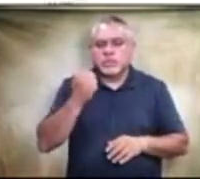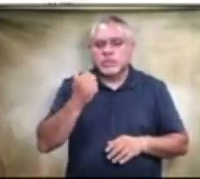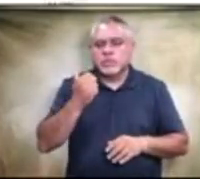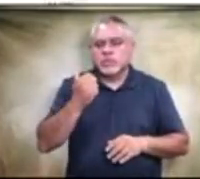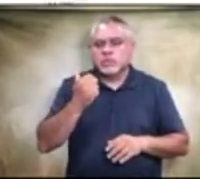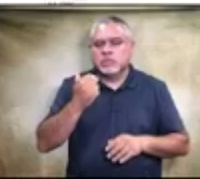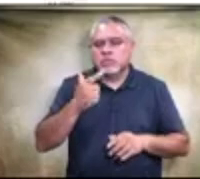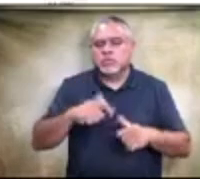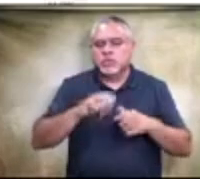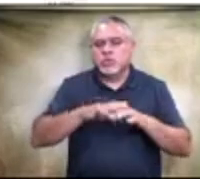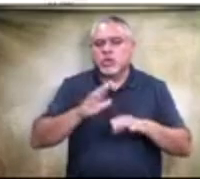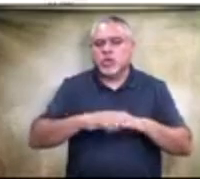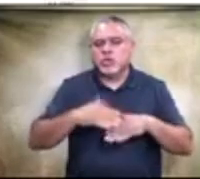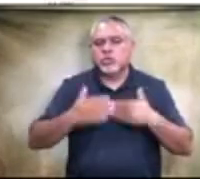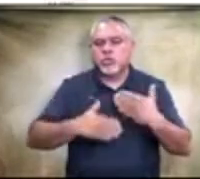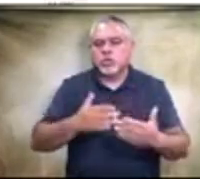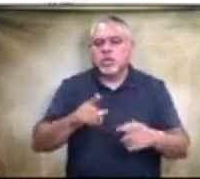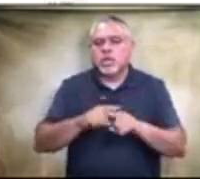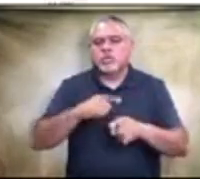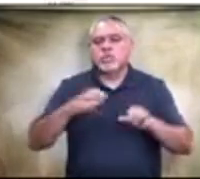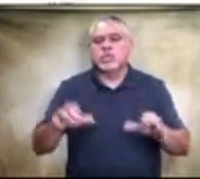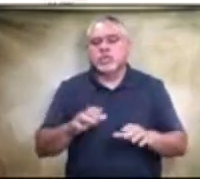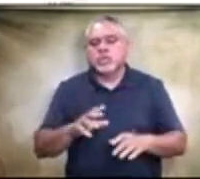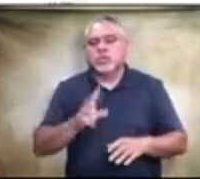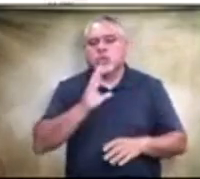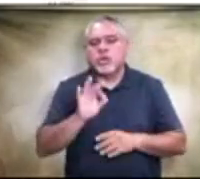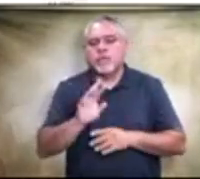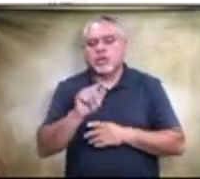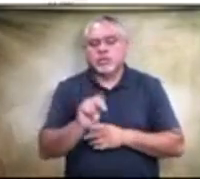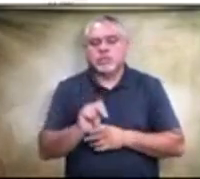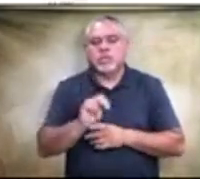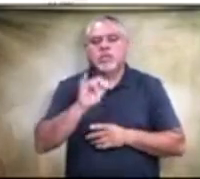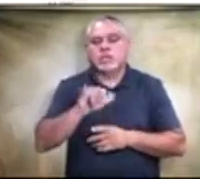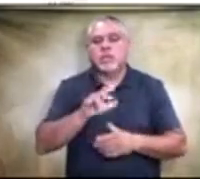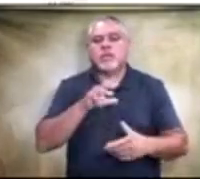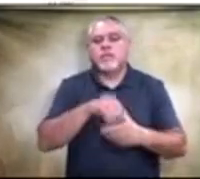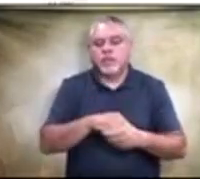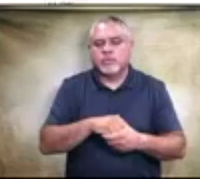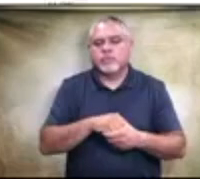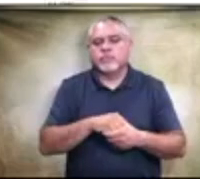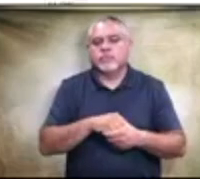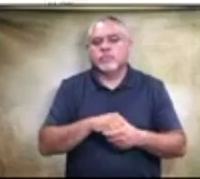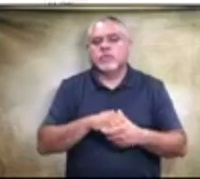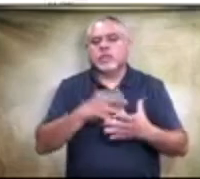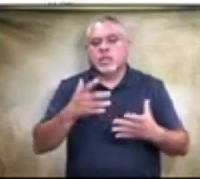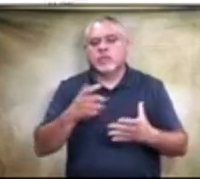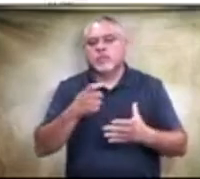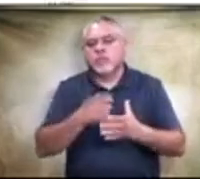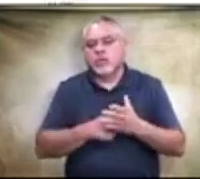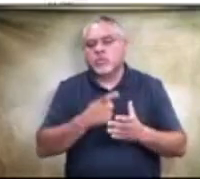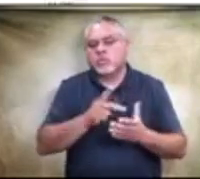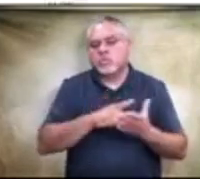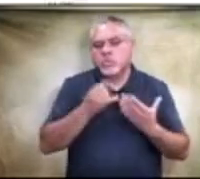ongoing. So as we did the water fountains, this involved tremendous, the cost with water fountains are